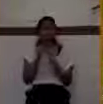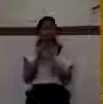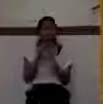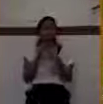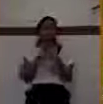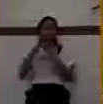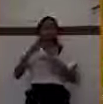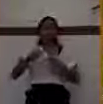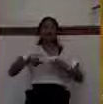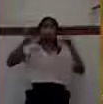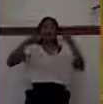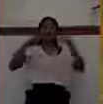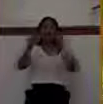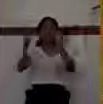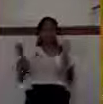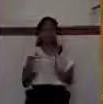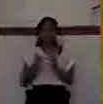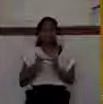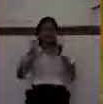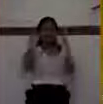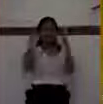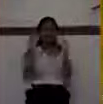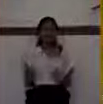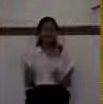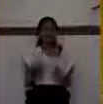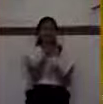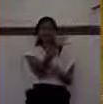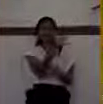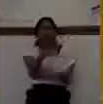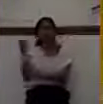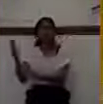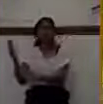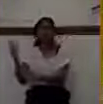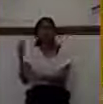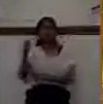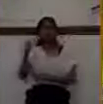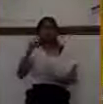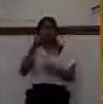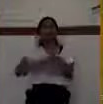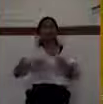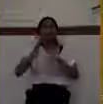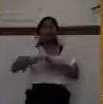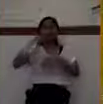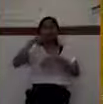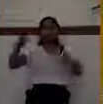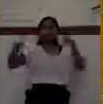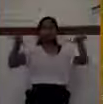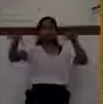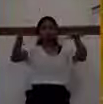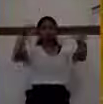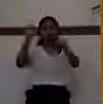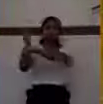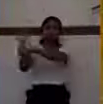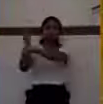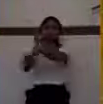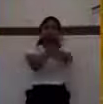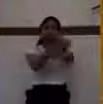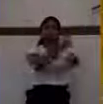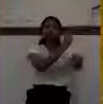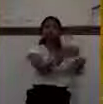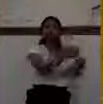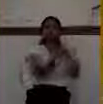and images and groves on every high hill and under every green tree.